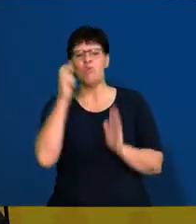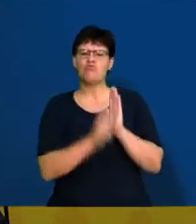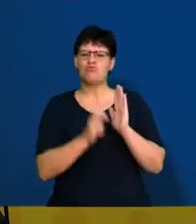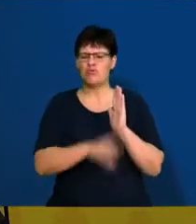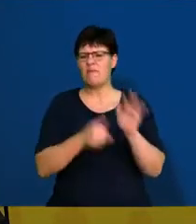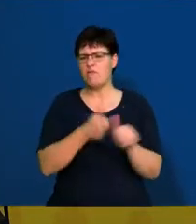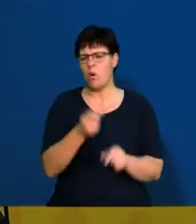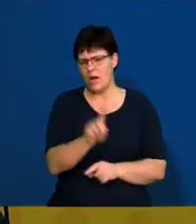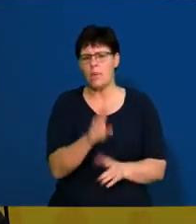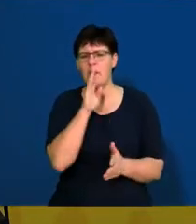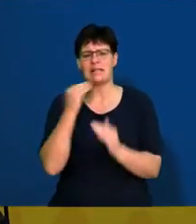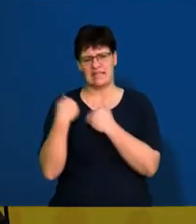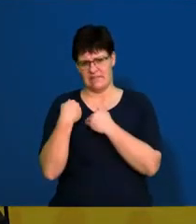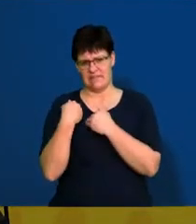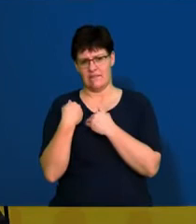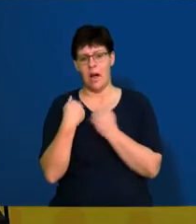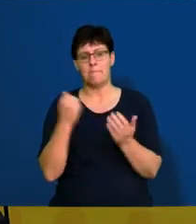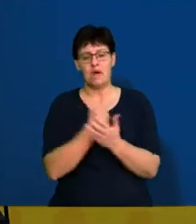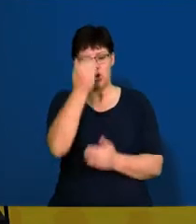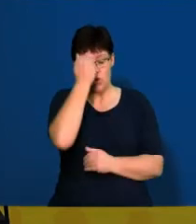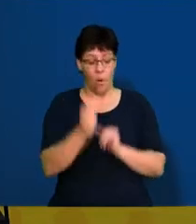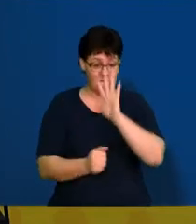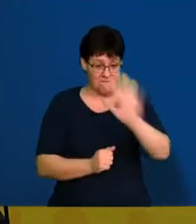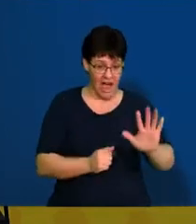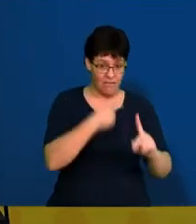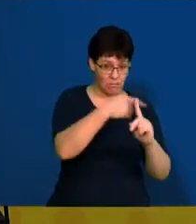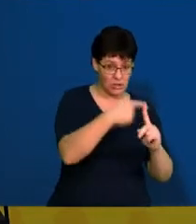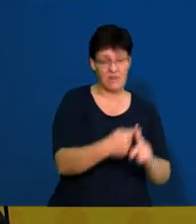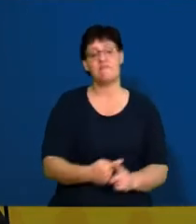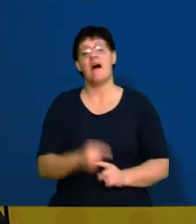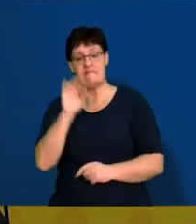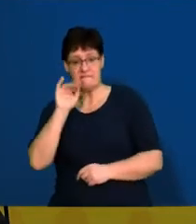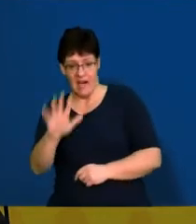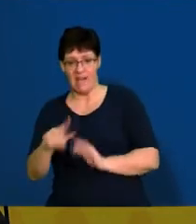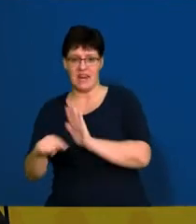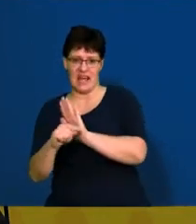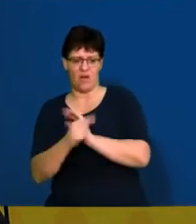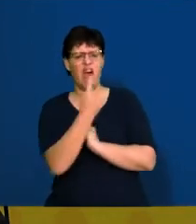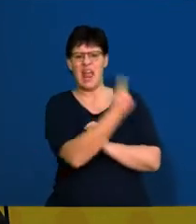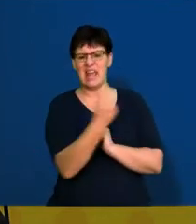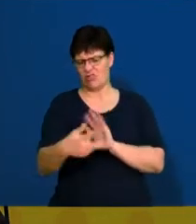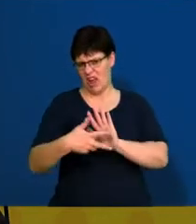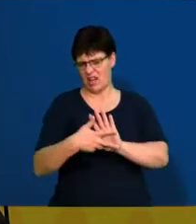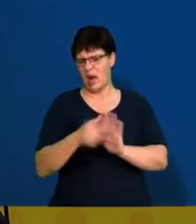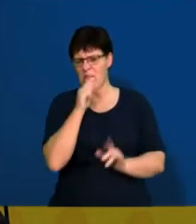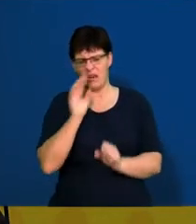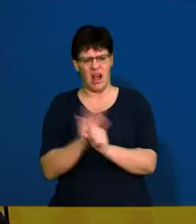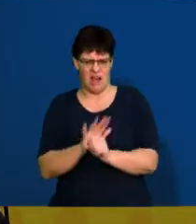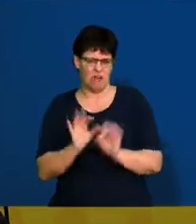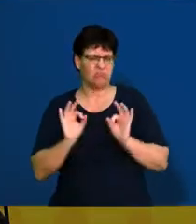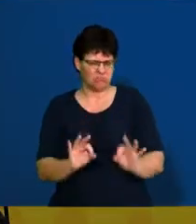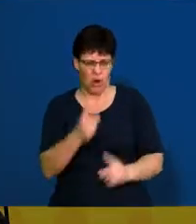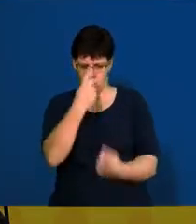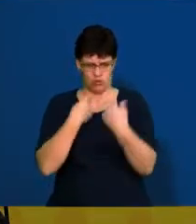safe, make sure that you know five advantages and five disadvantages of each of the acts, and that should have you covered for any